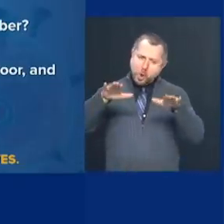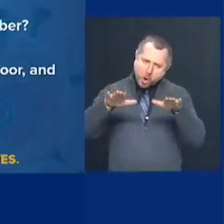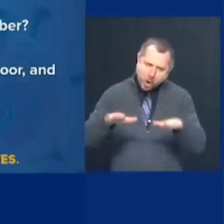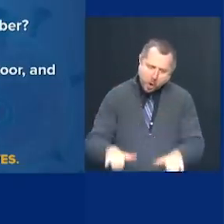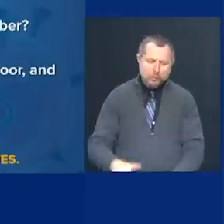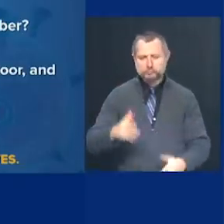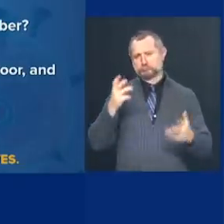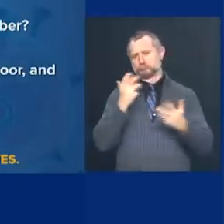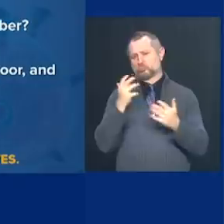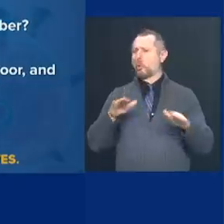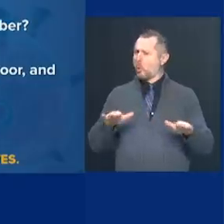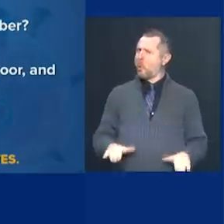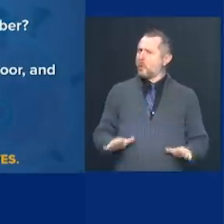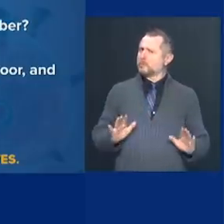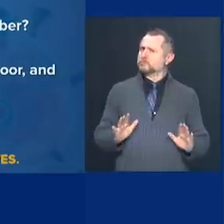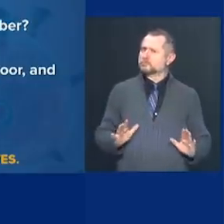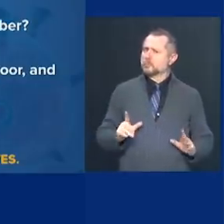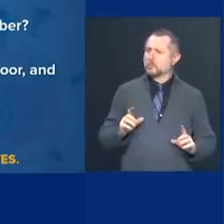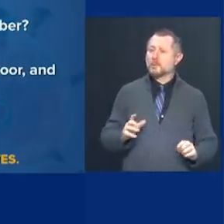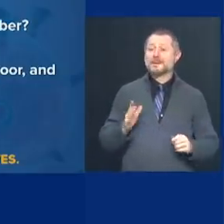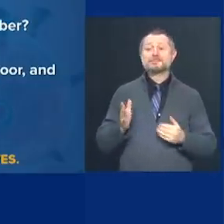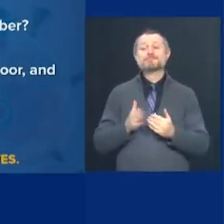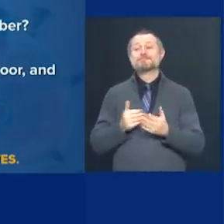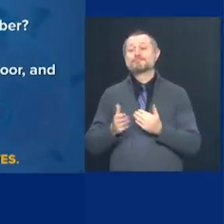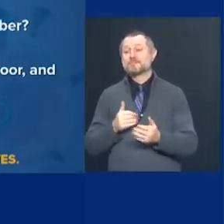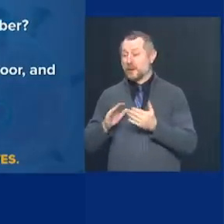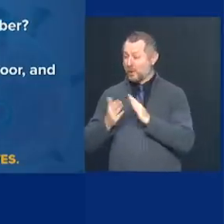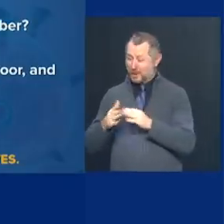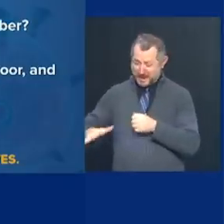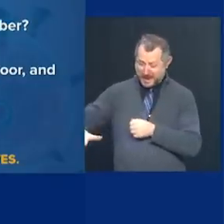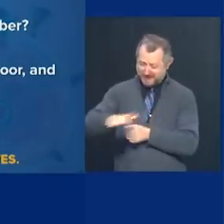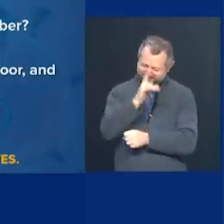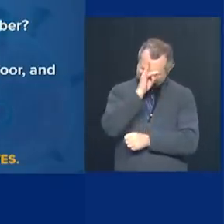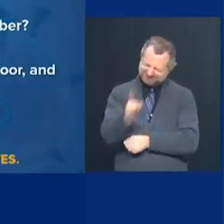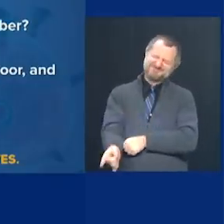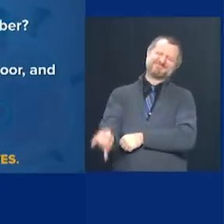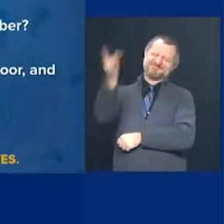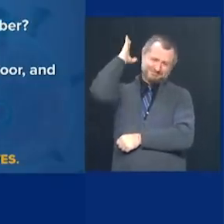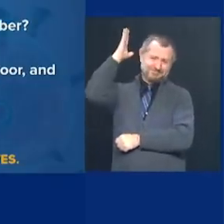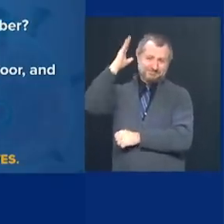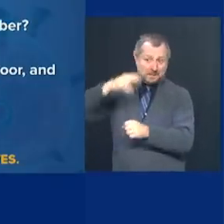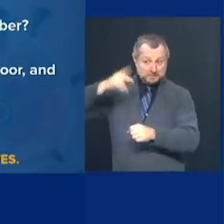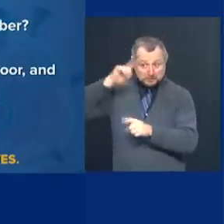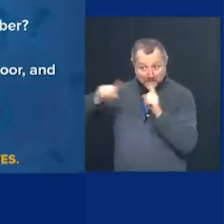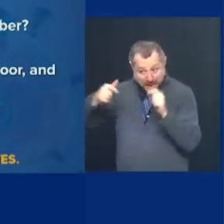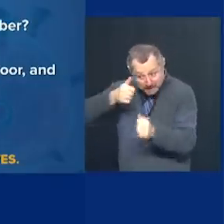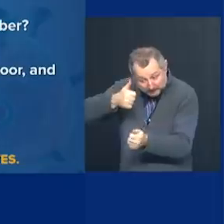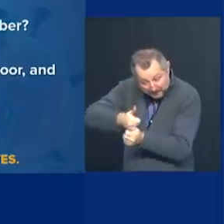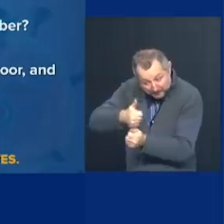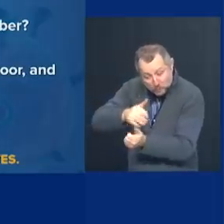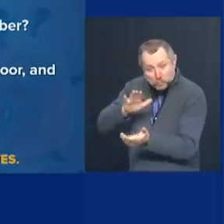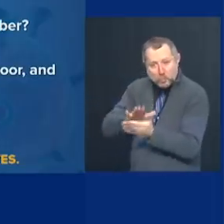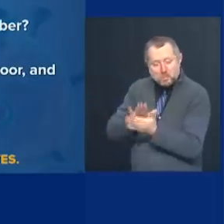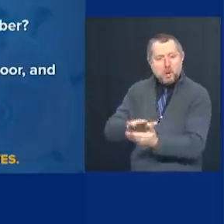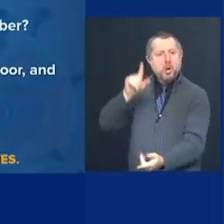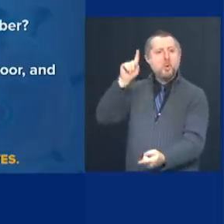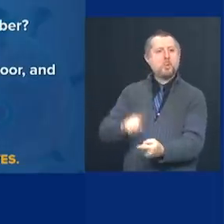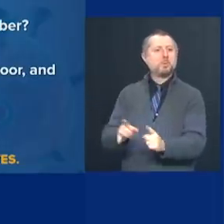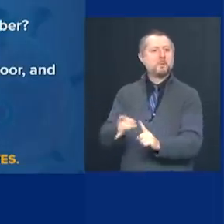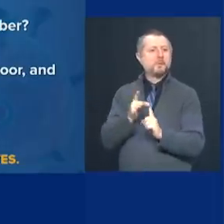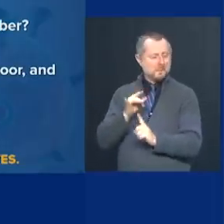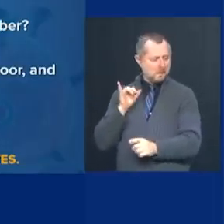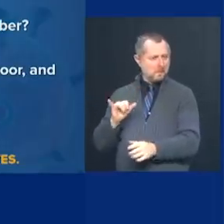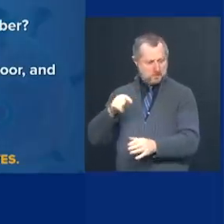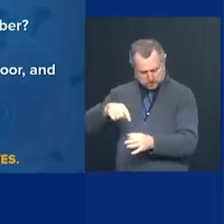Even in communities that have higher spread, we're seeing much, much lower infection rates in